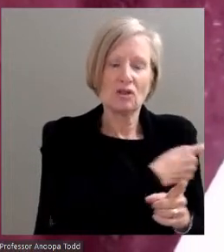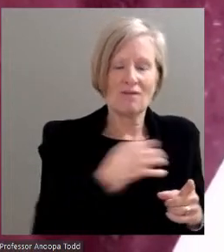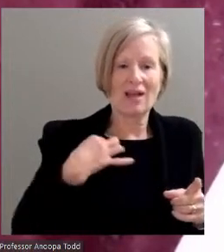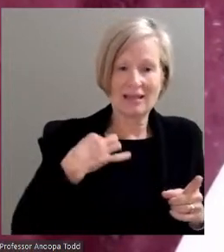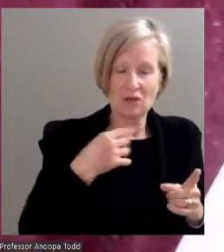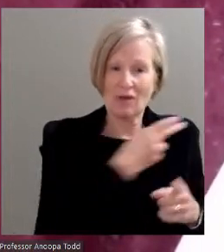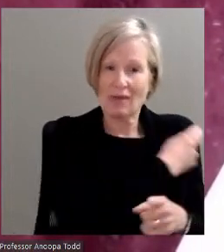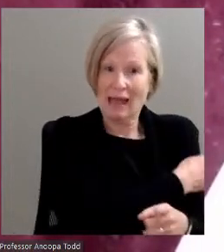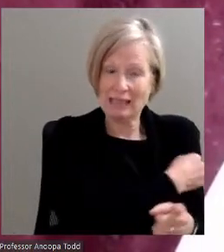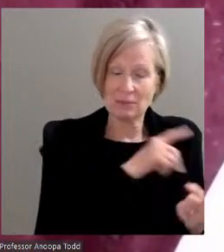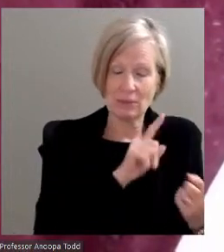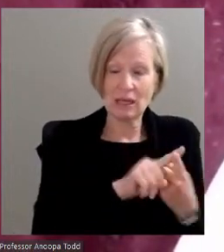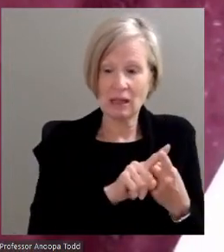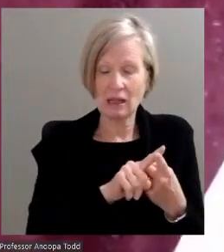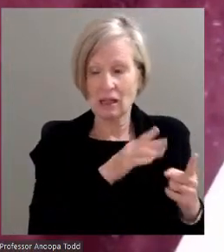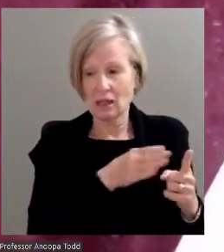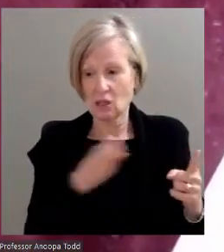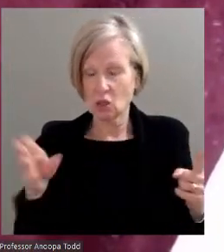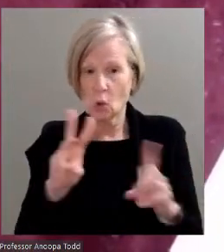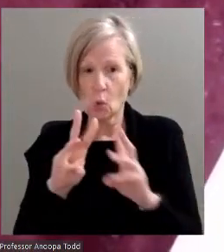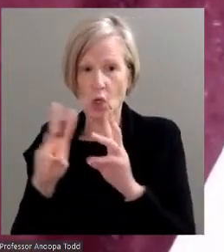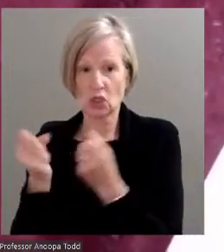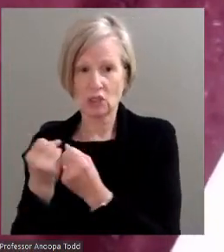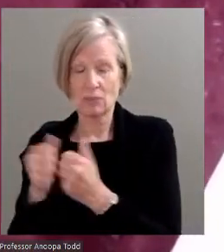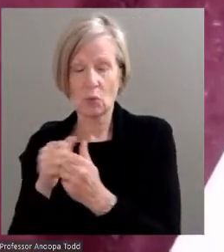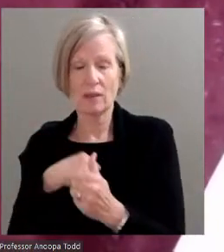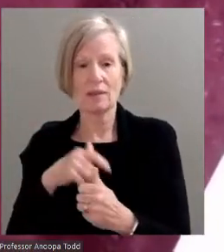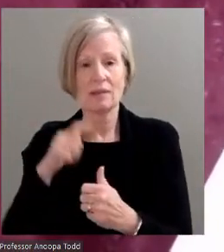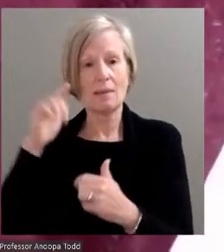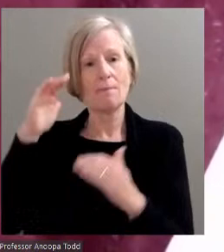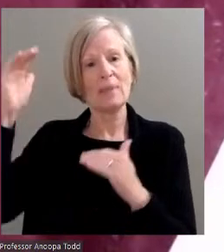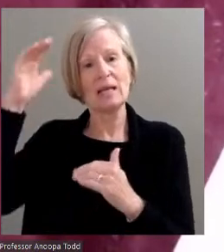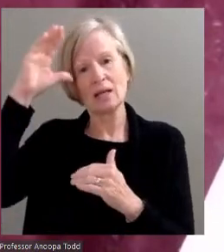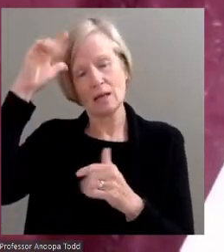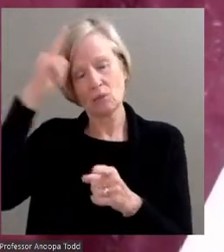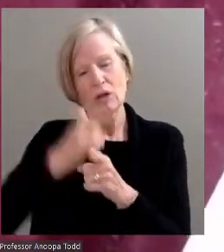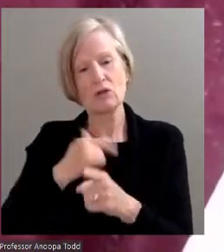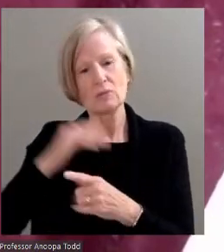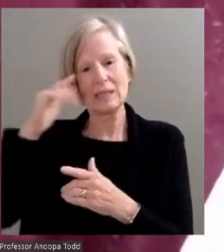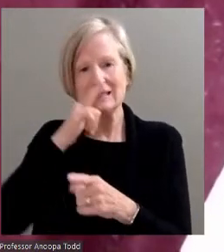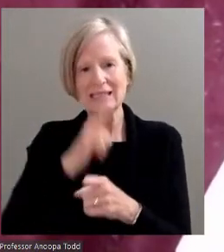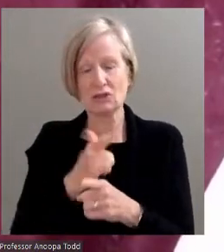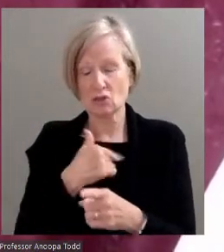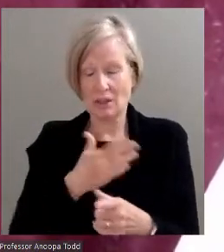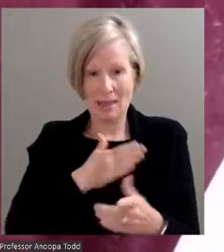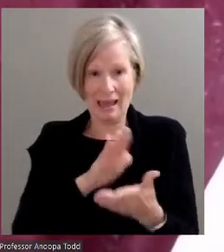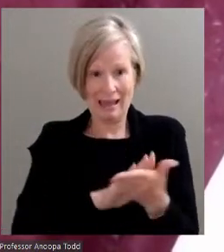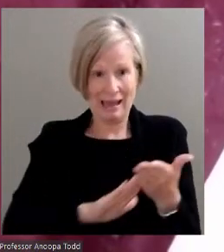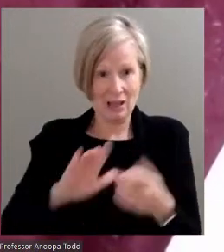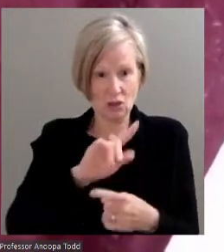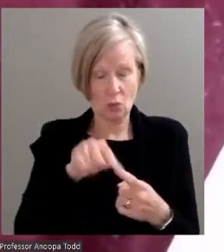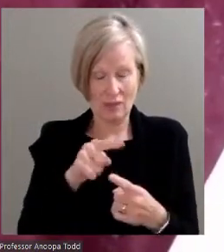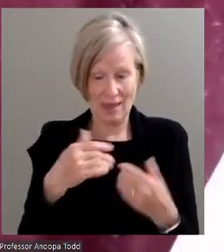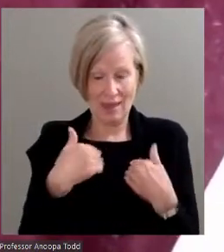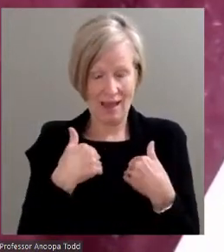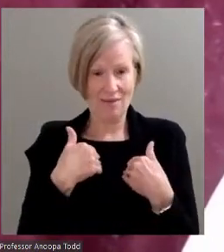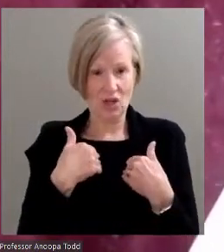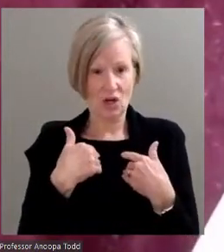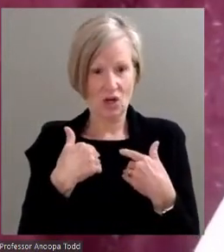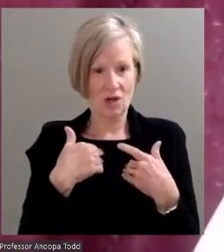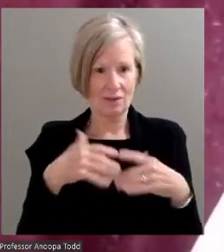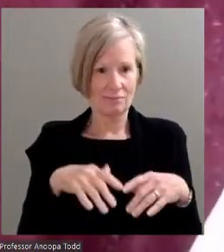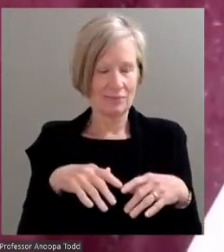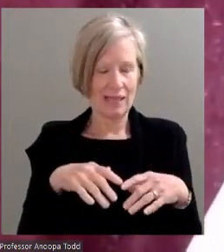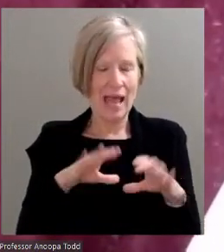workshops with the big brothers, big sisters, and even with my college when they have their how to be successful in a college